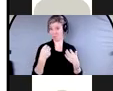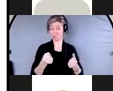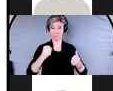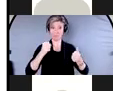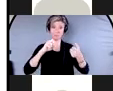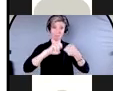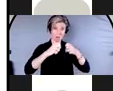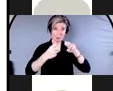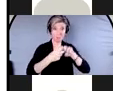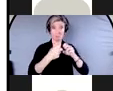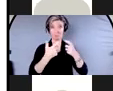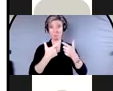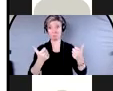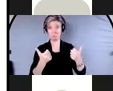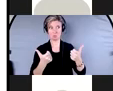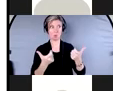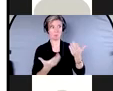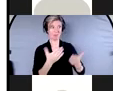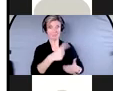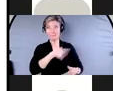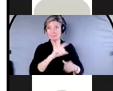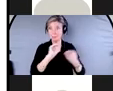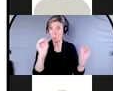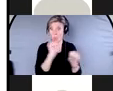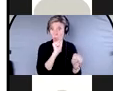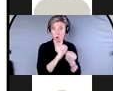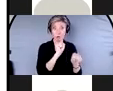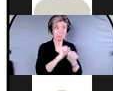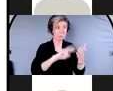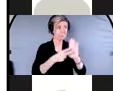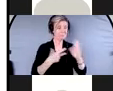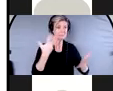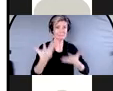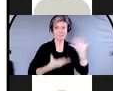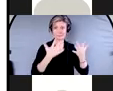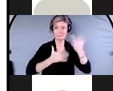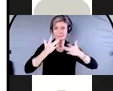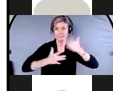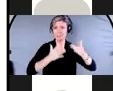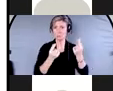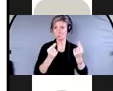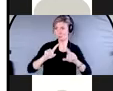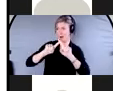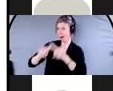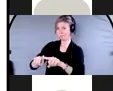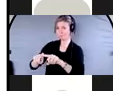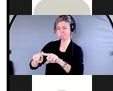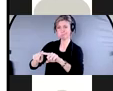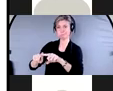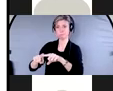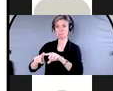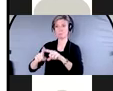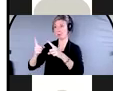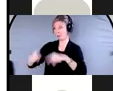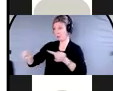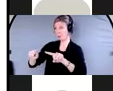maybe seeking employment. So they may be relying on someone else for their finances. If it's done in a manipulative way, if the person's agreeing to